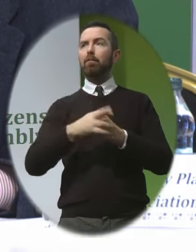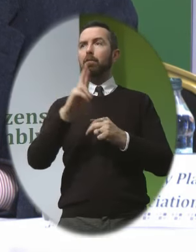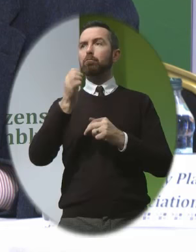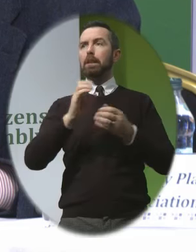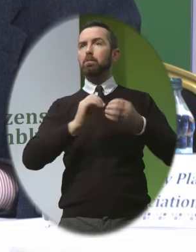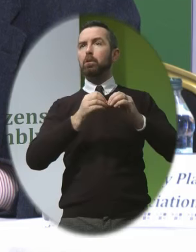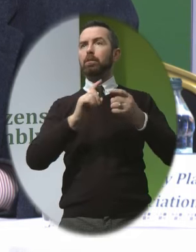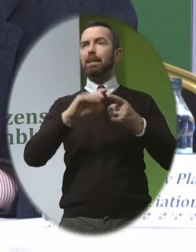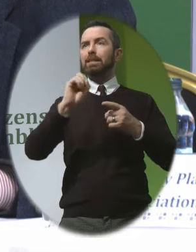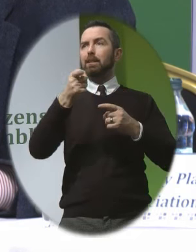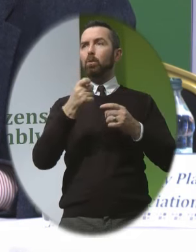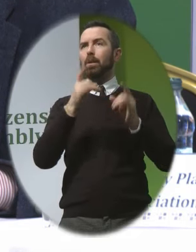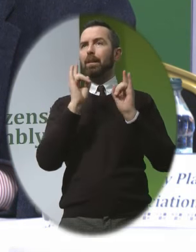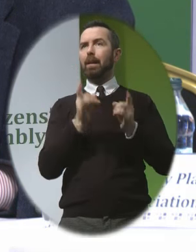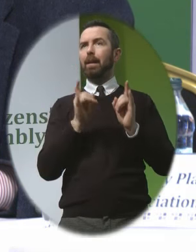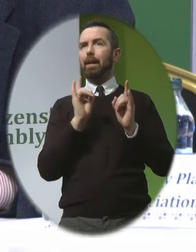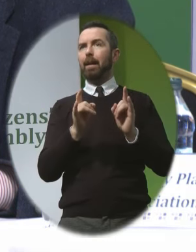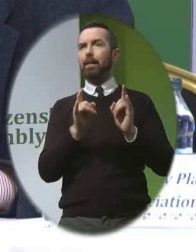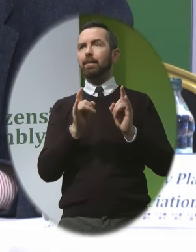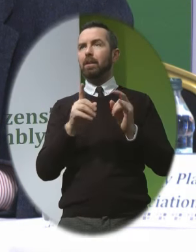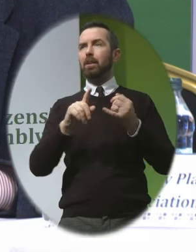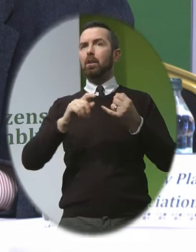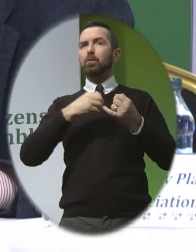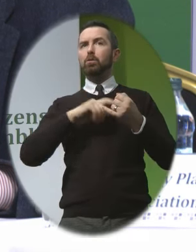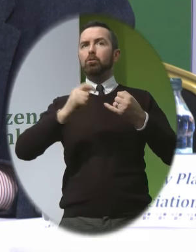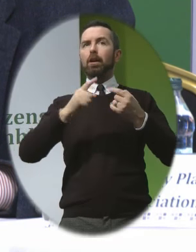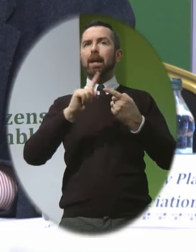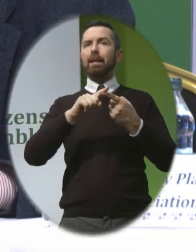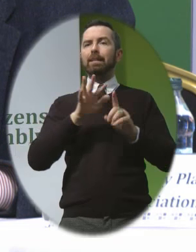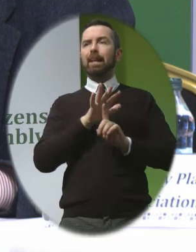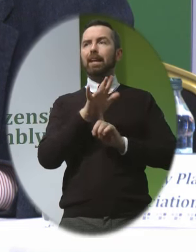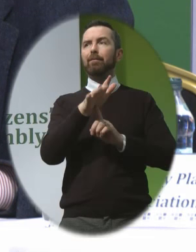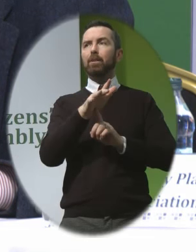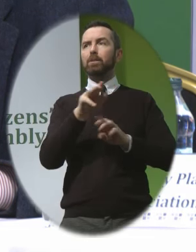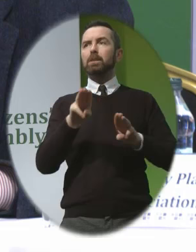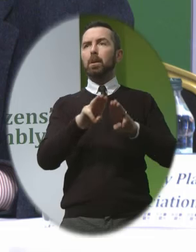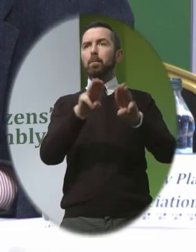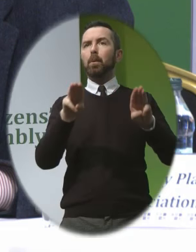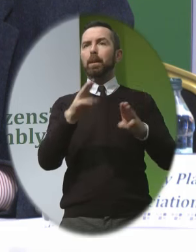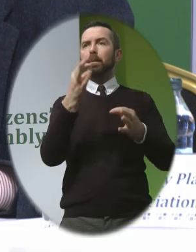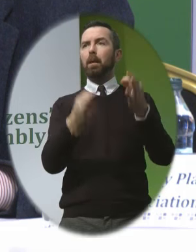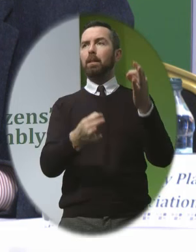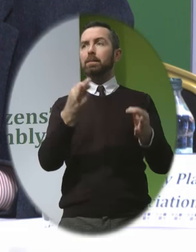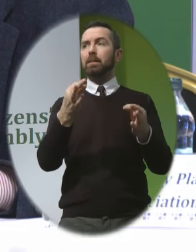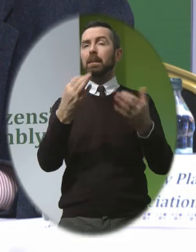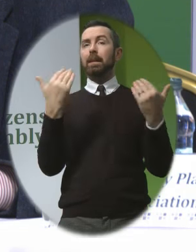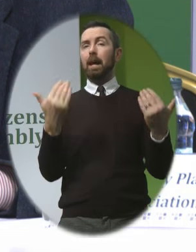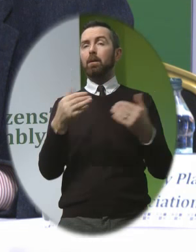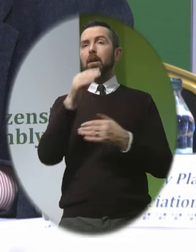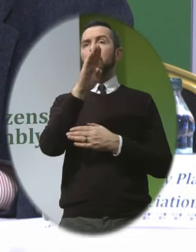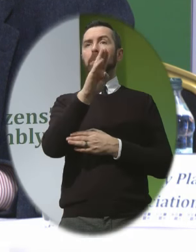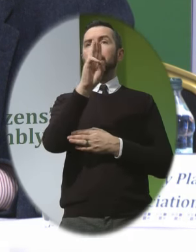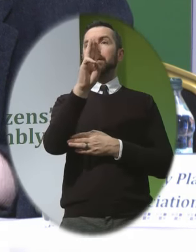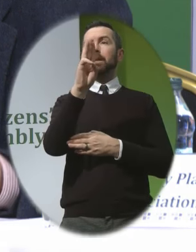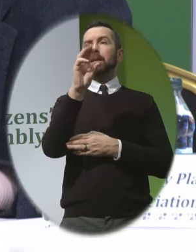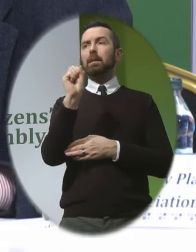sexual health In order to influence public policy Now, obviously, the BPAS, you might say,